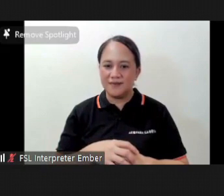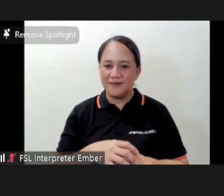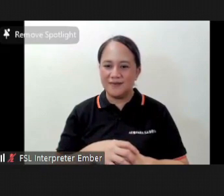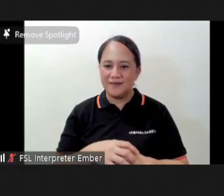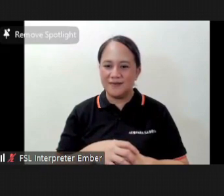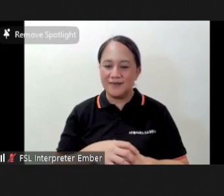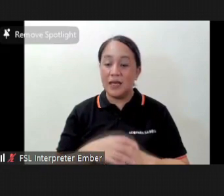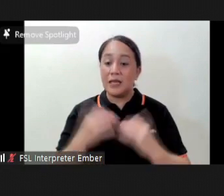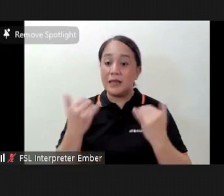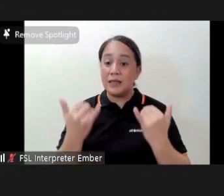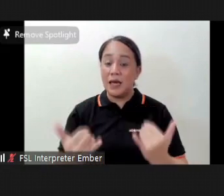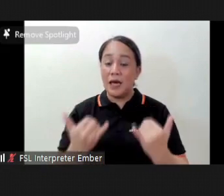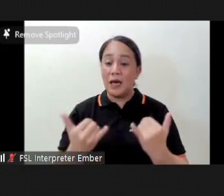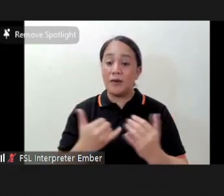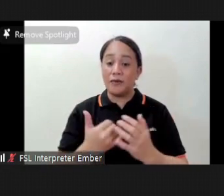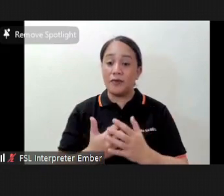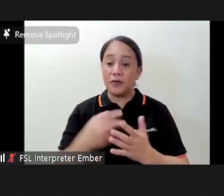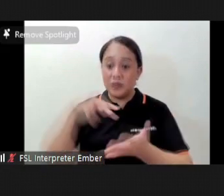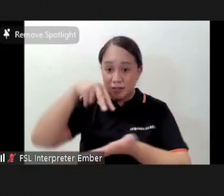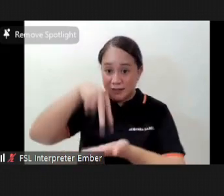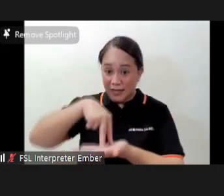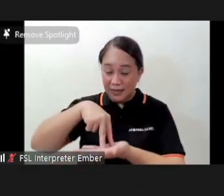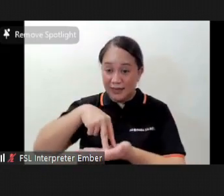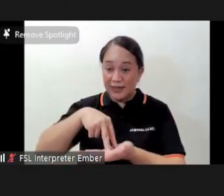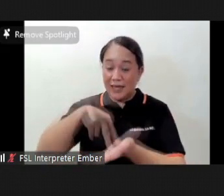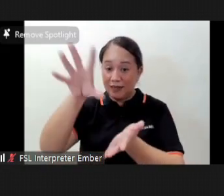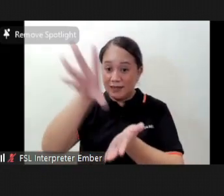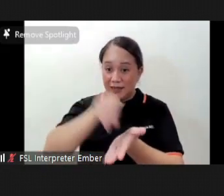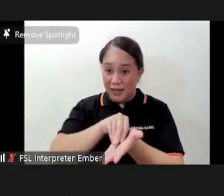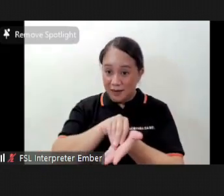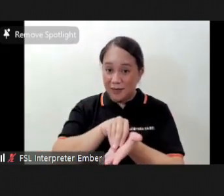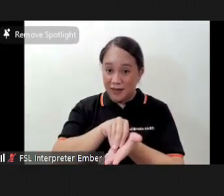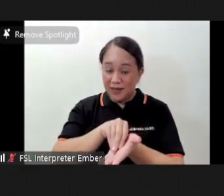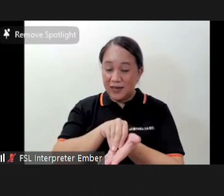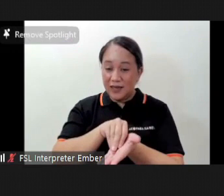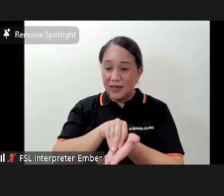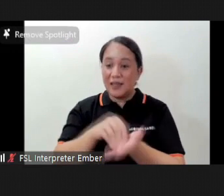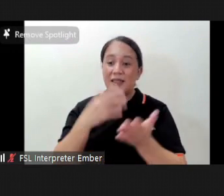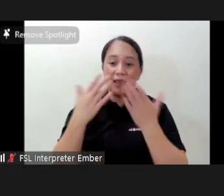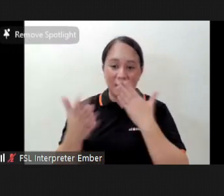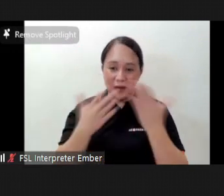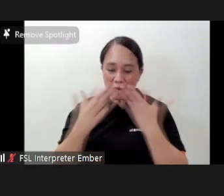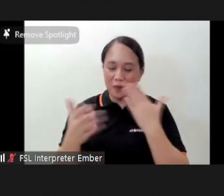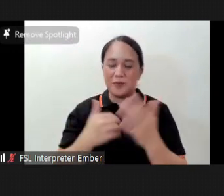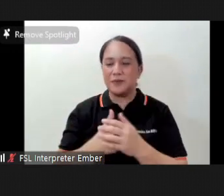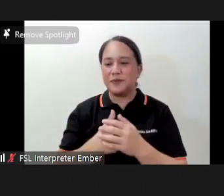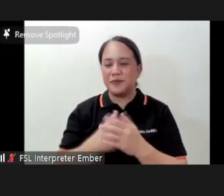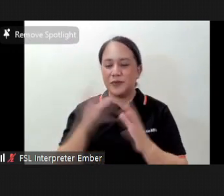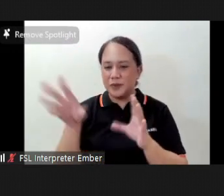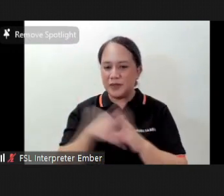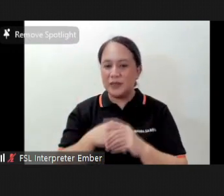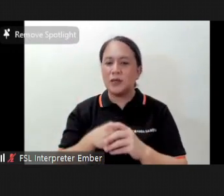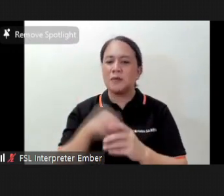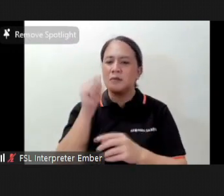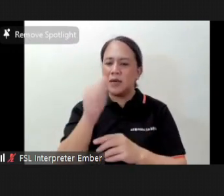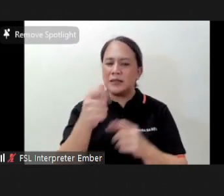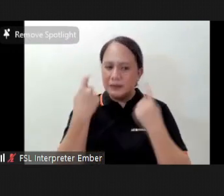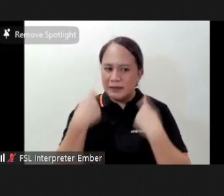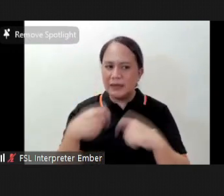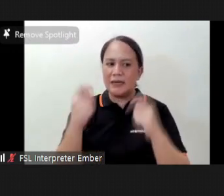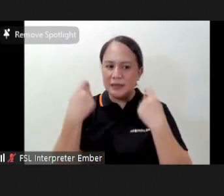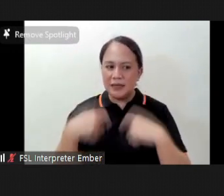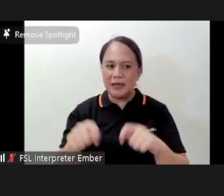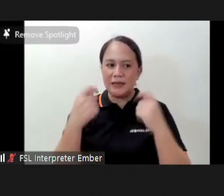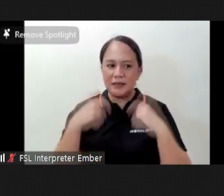now if you actually stood up and tried the underhand recent trades thank you for participating feel free to keep trying that movement